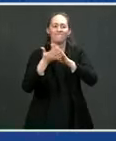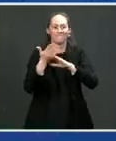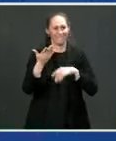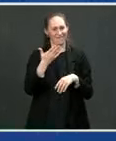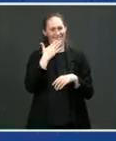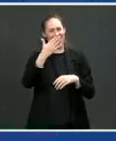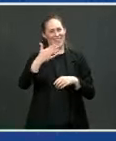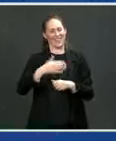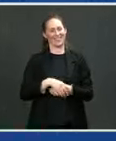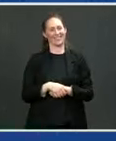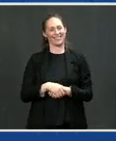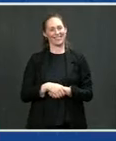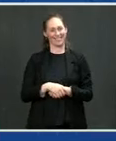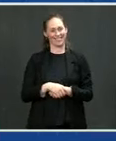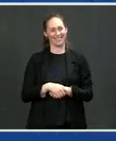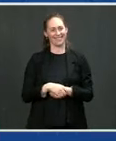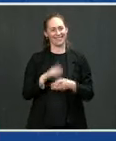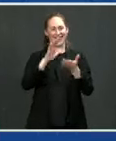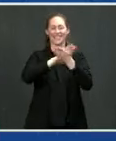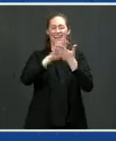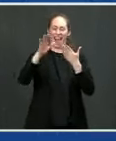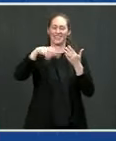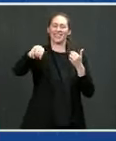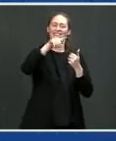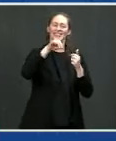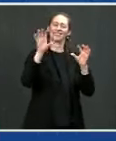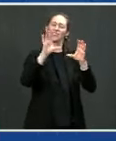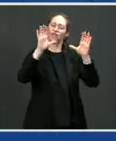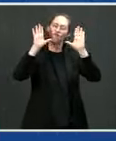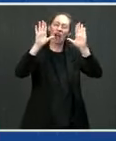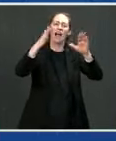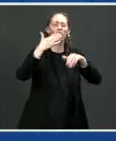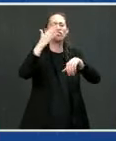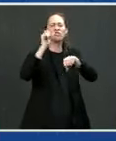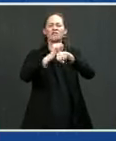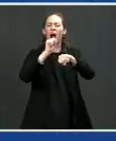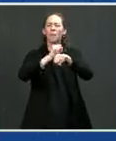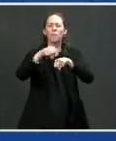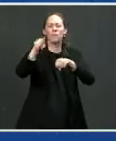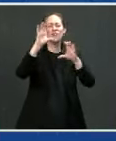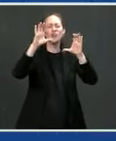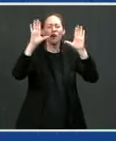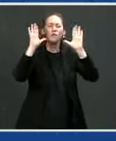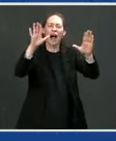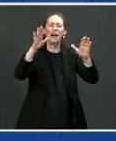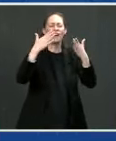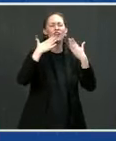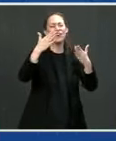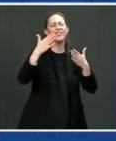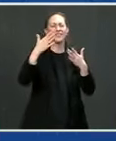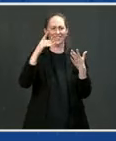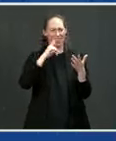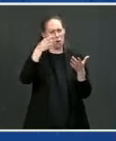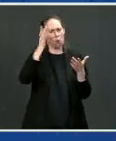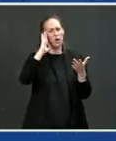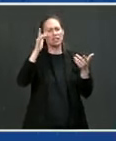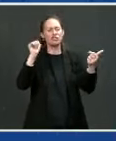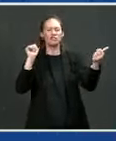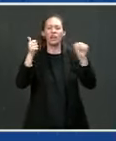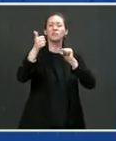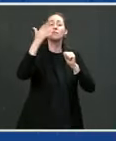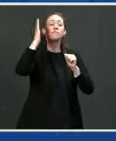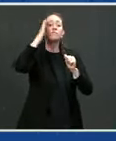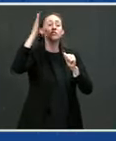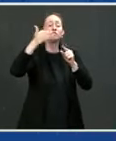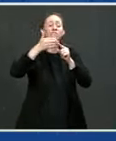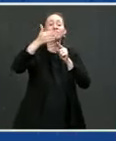well and do good. You're doing both, pal. No, you really are. We're going to change the way in which the air people